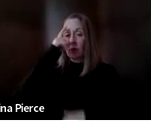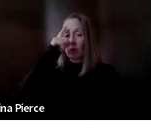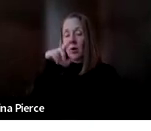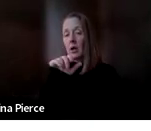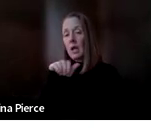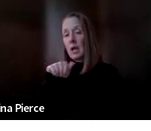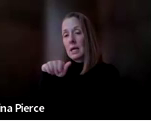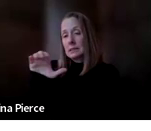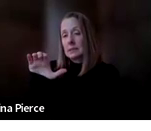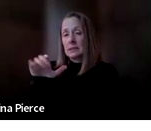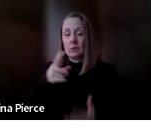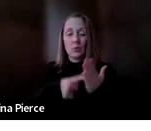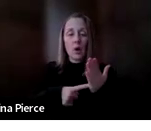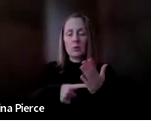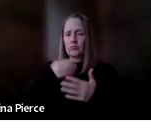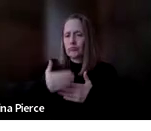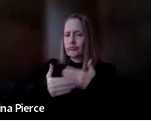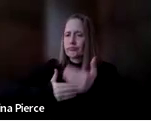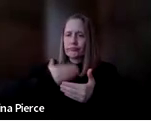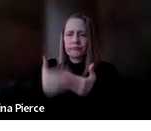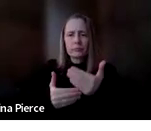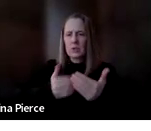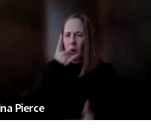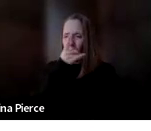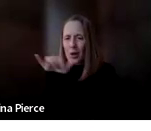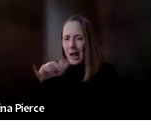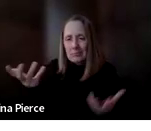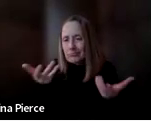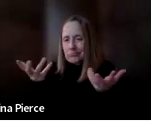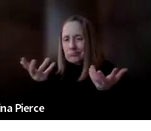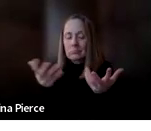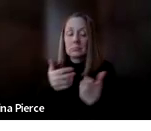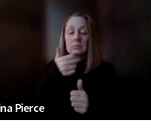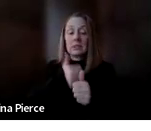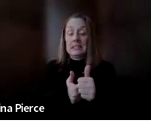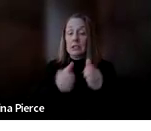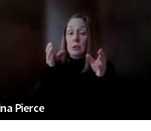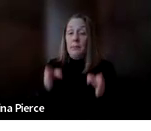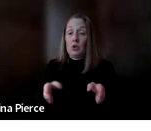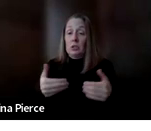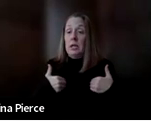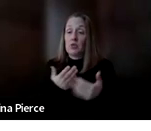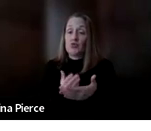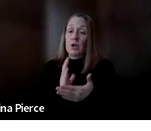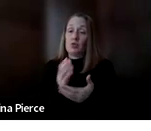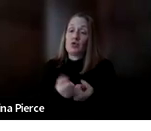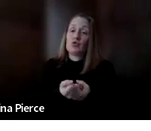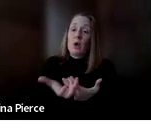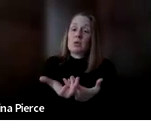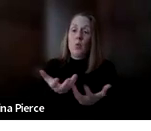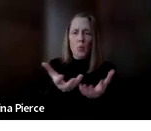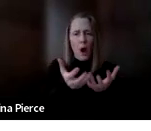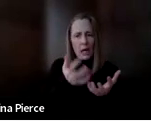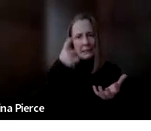what that process should look like. And essentially it comes down to that every single person has the right to express their wants, needs,